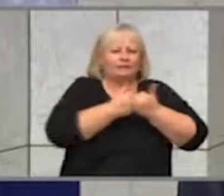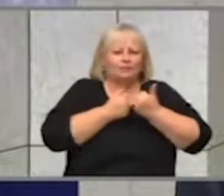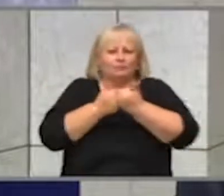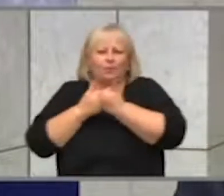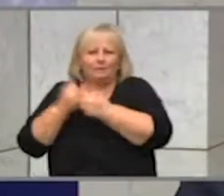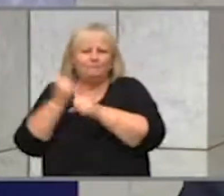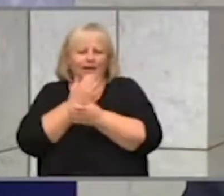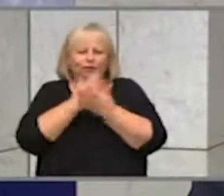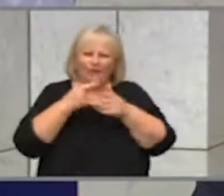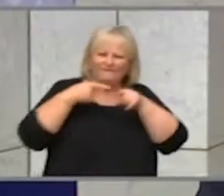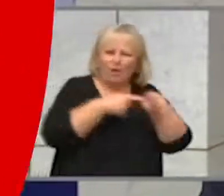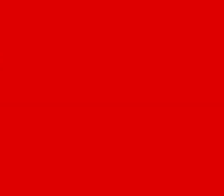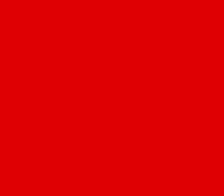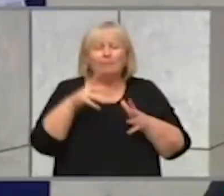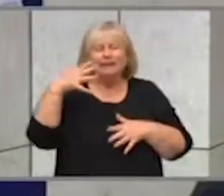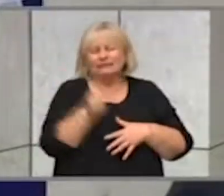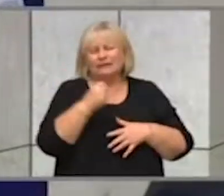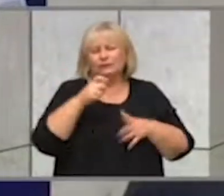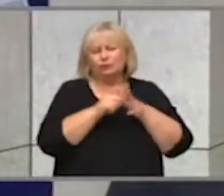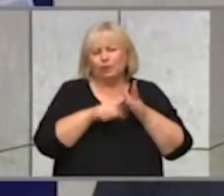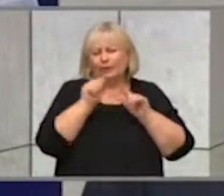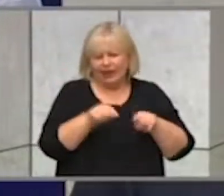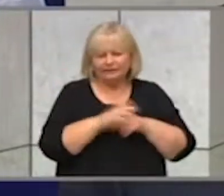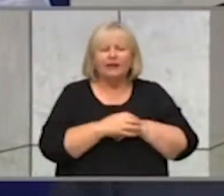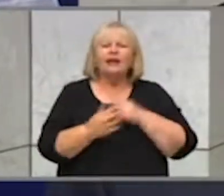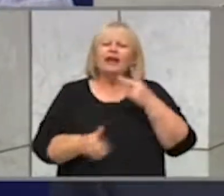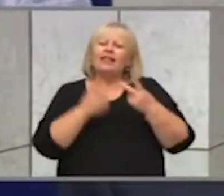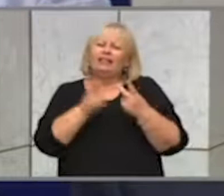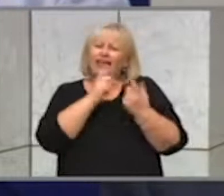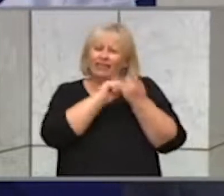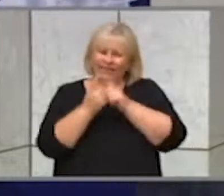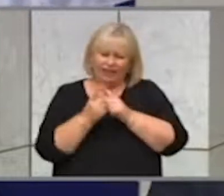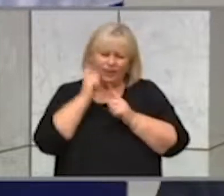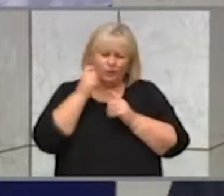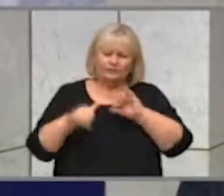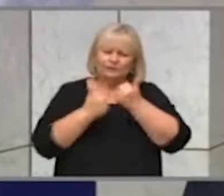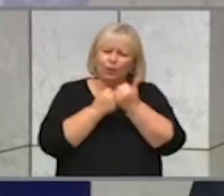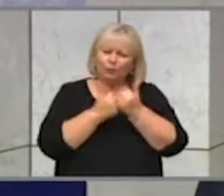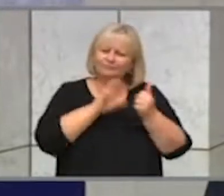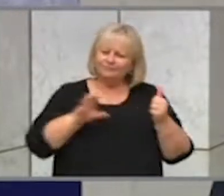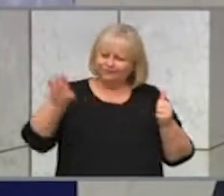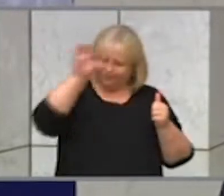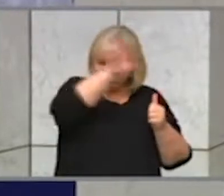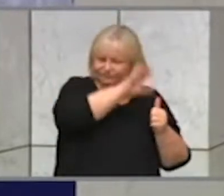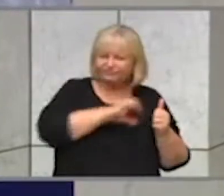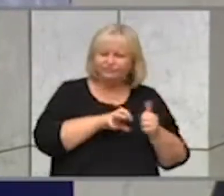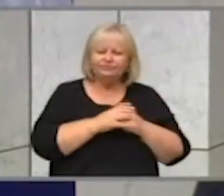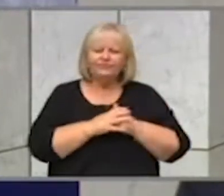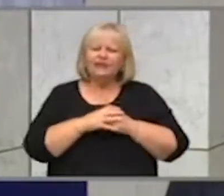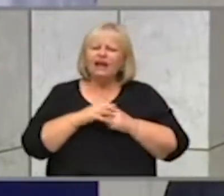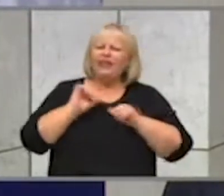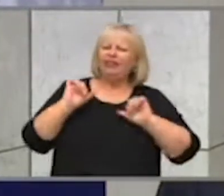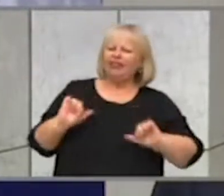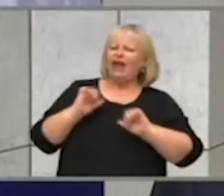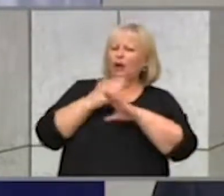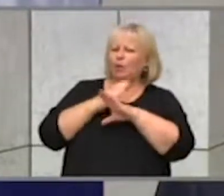compliance with these arrangements. The other thing we are doing is we will be supporting the states and territories in the important work they